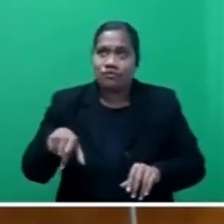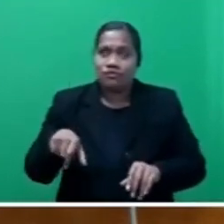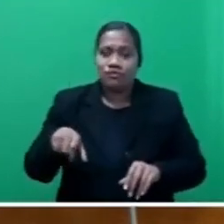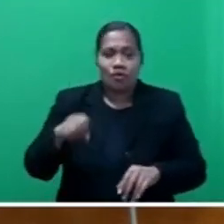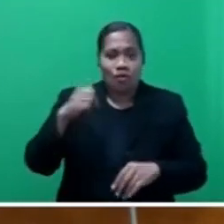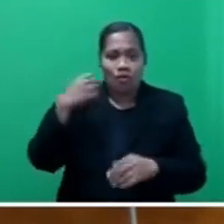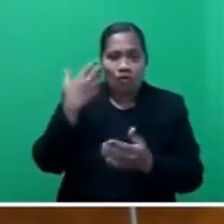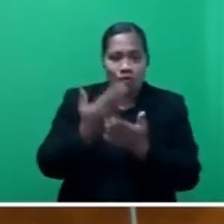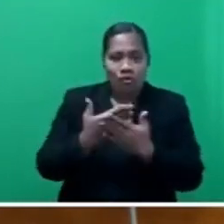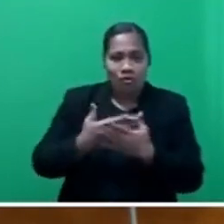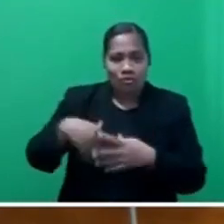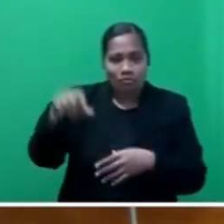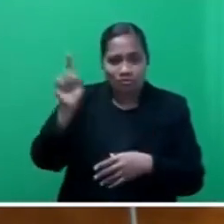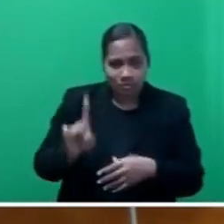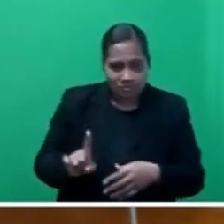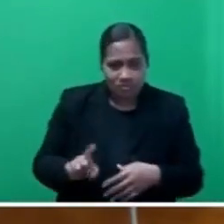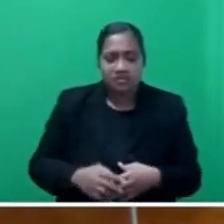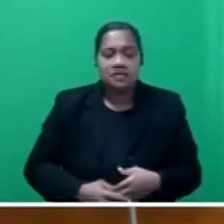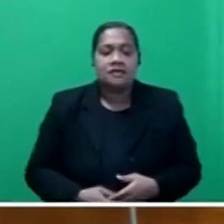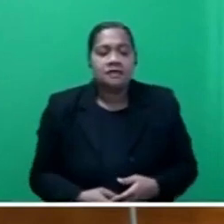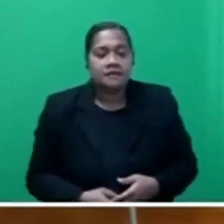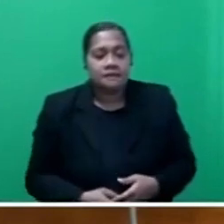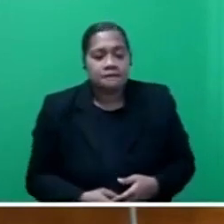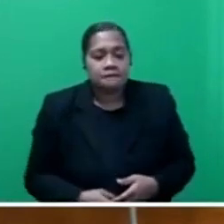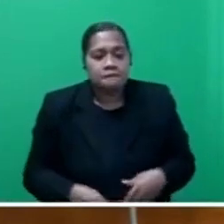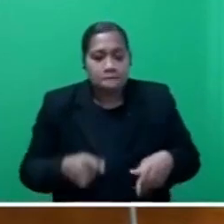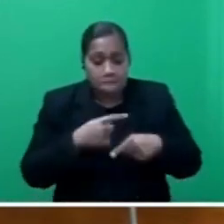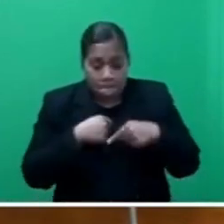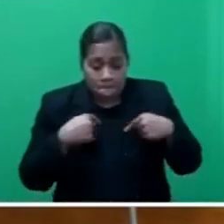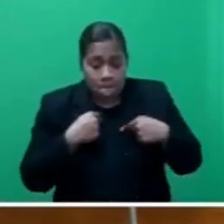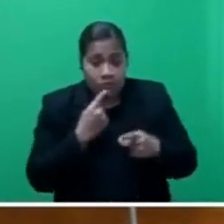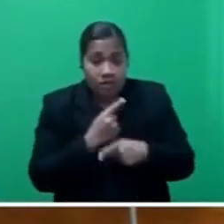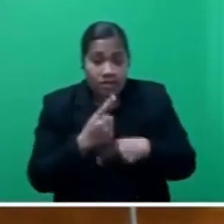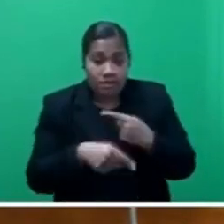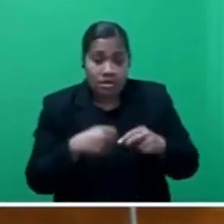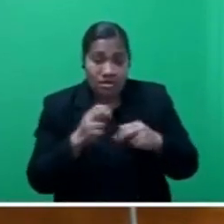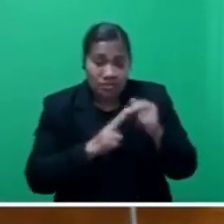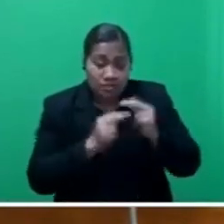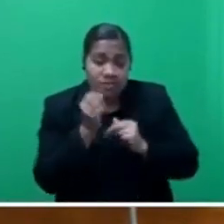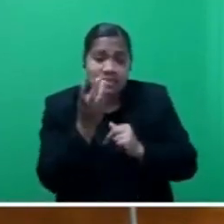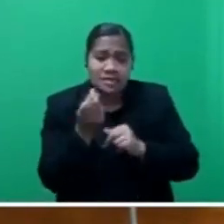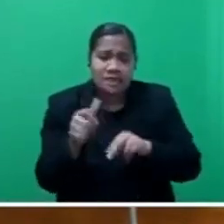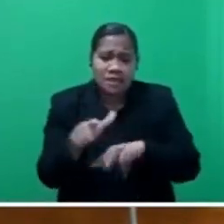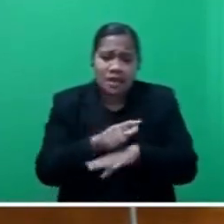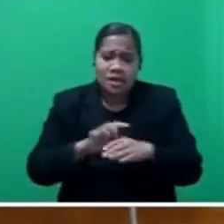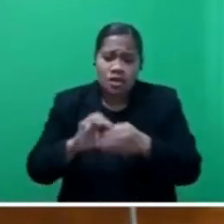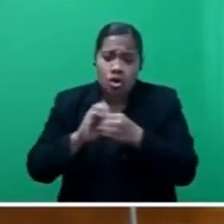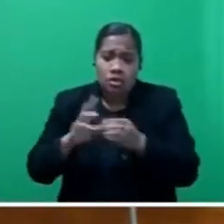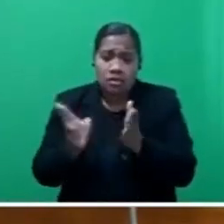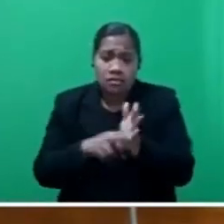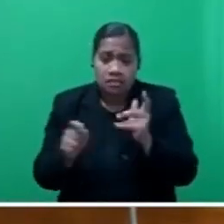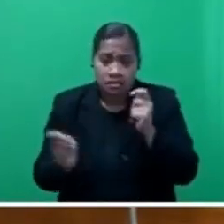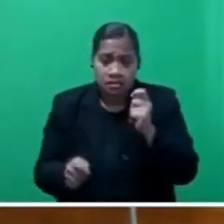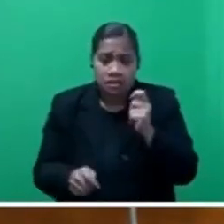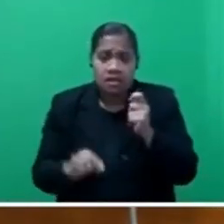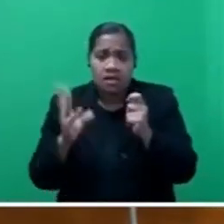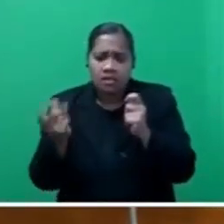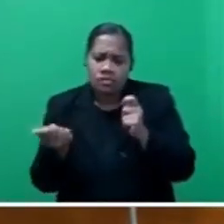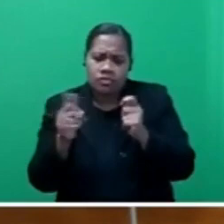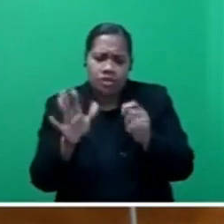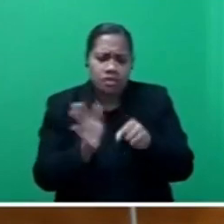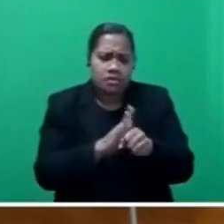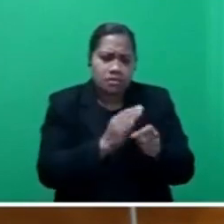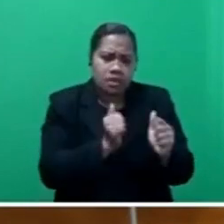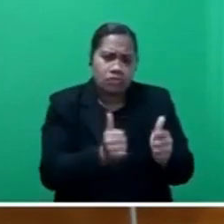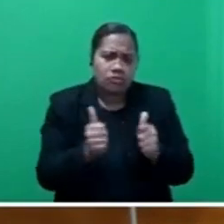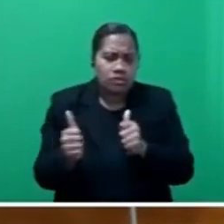Mr Speaker, while we talk about the infrastructure, some landowners in Etasiri have raised to me that the current lease arrangement for the